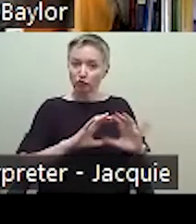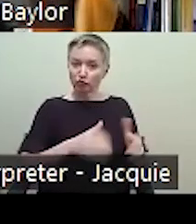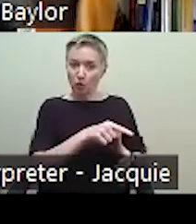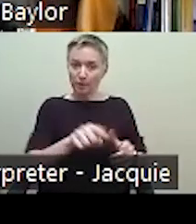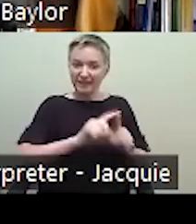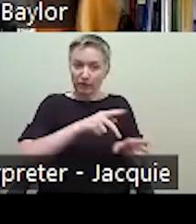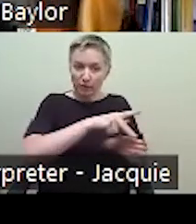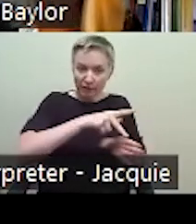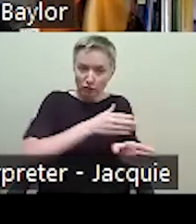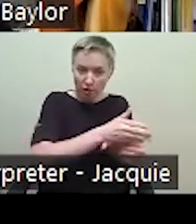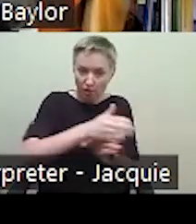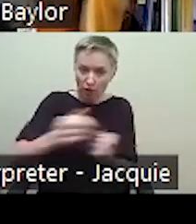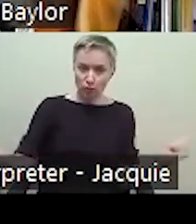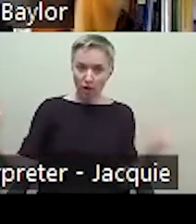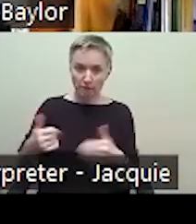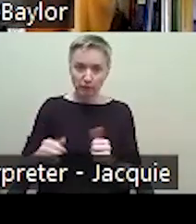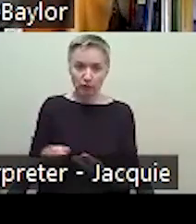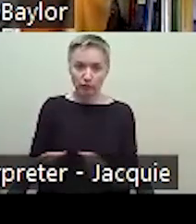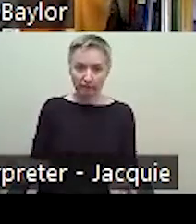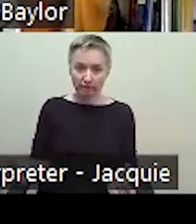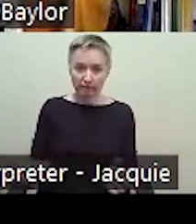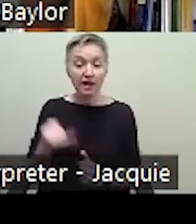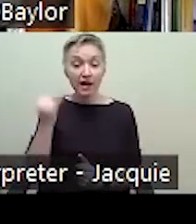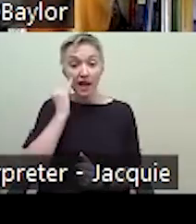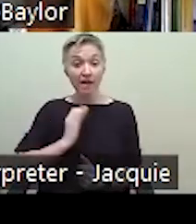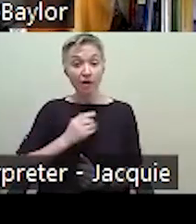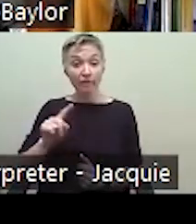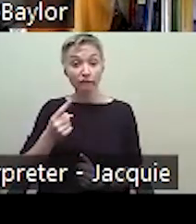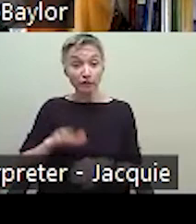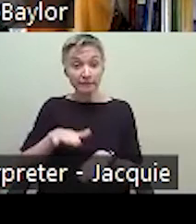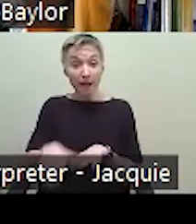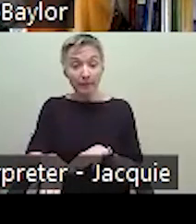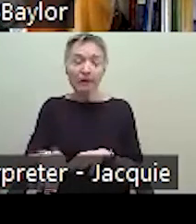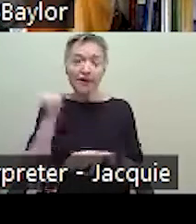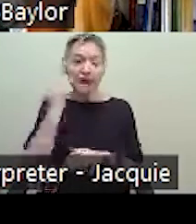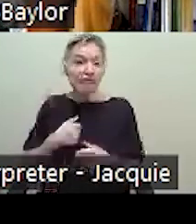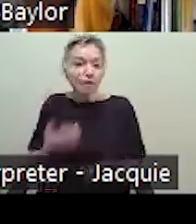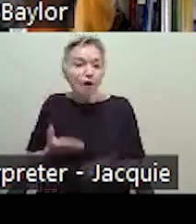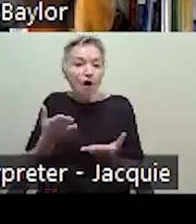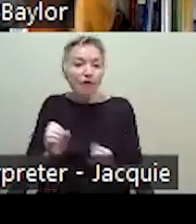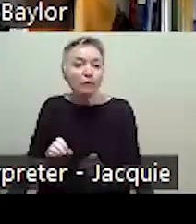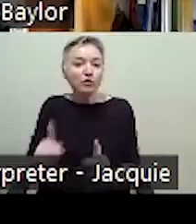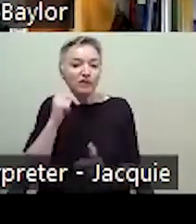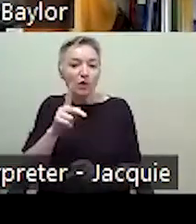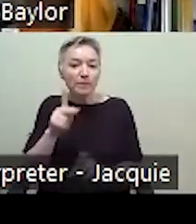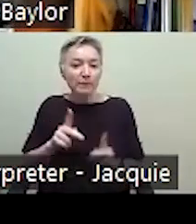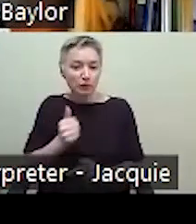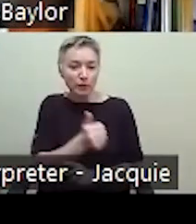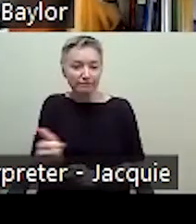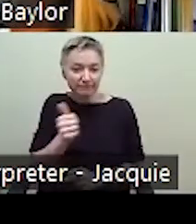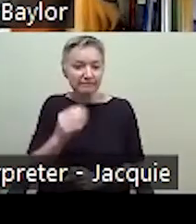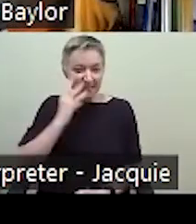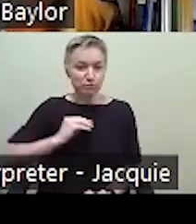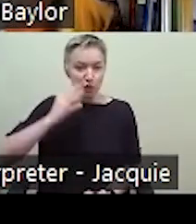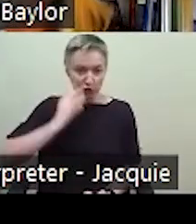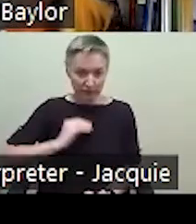the first step that we took was having opportunities for people to experience this and think about how they can